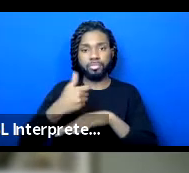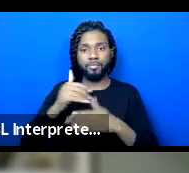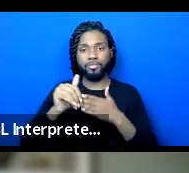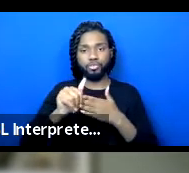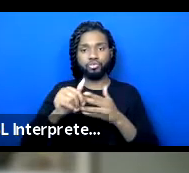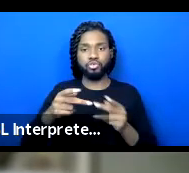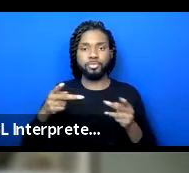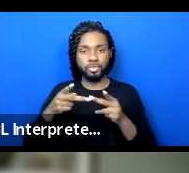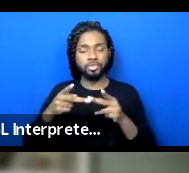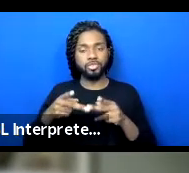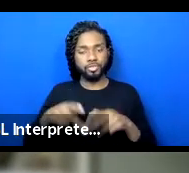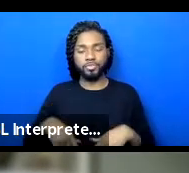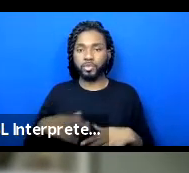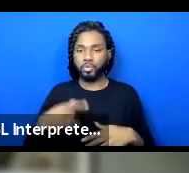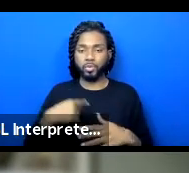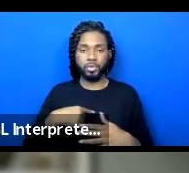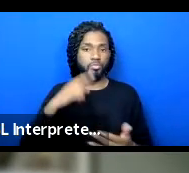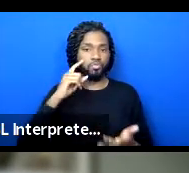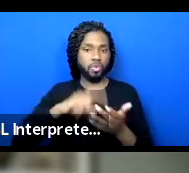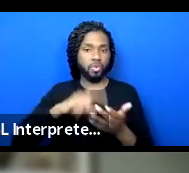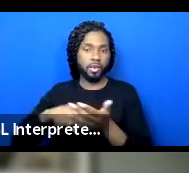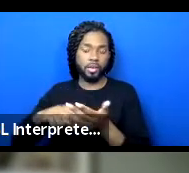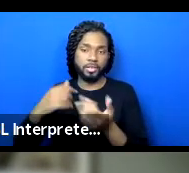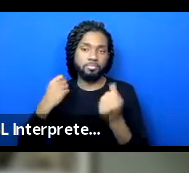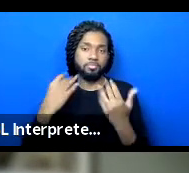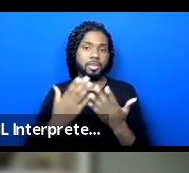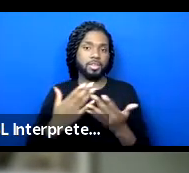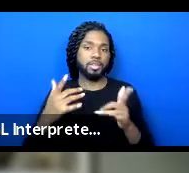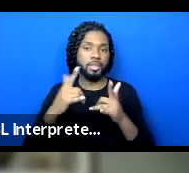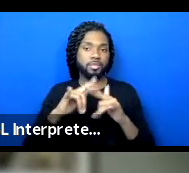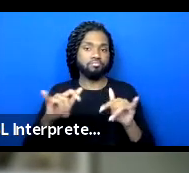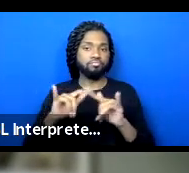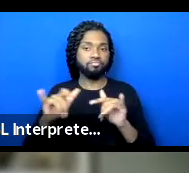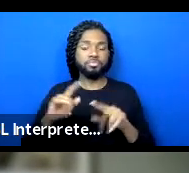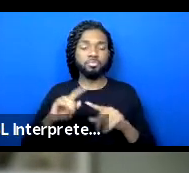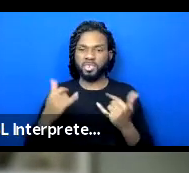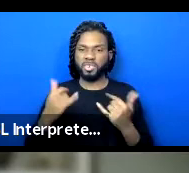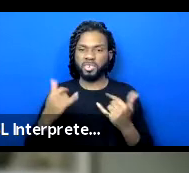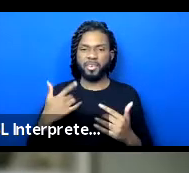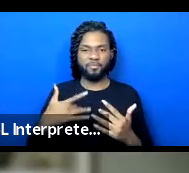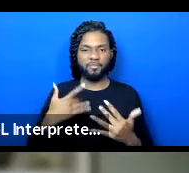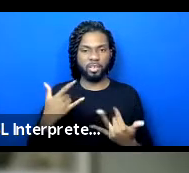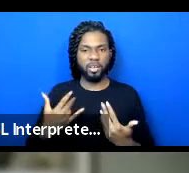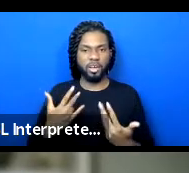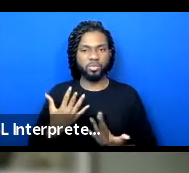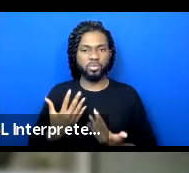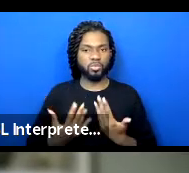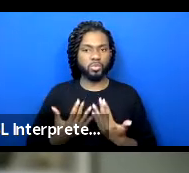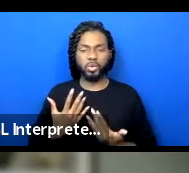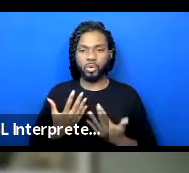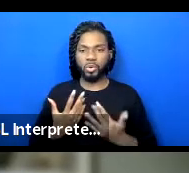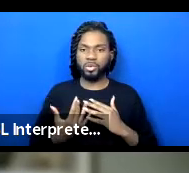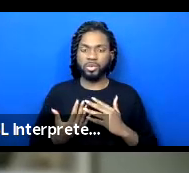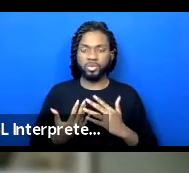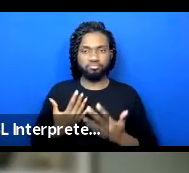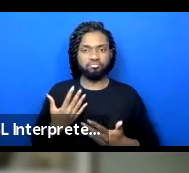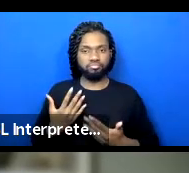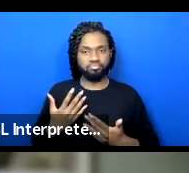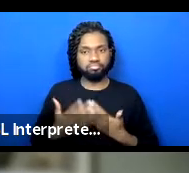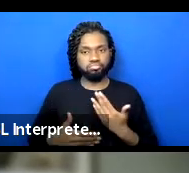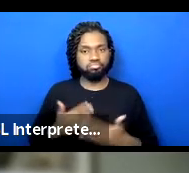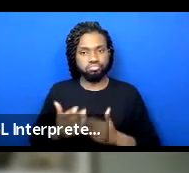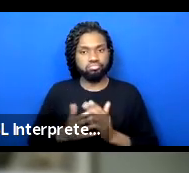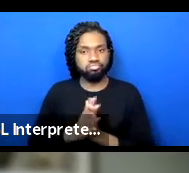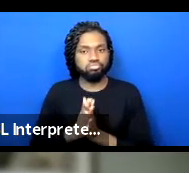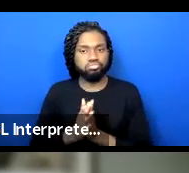many things, but at the, at the end of the day, we feel like there's a fire beneath our feet and we are pushing for a